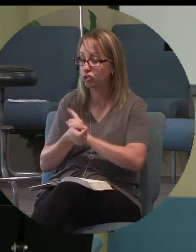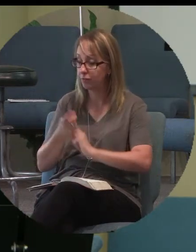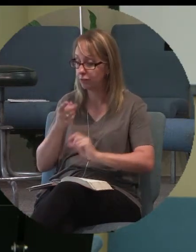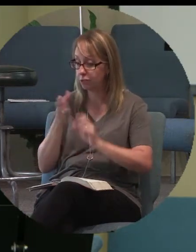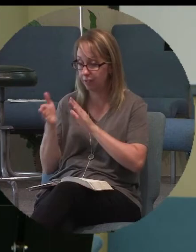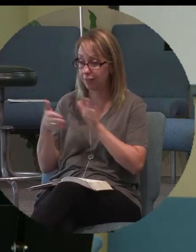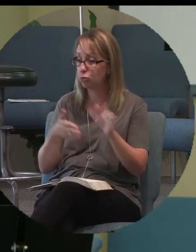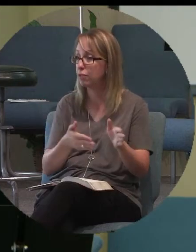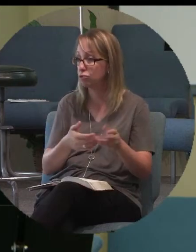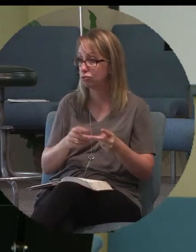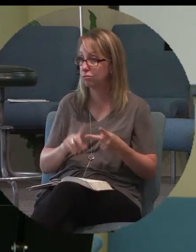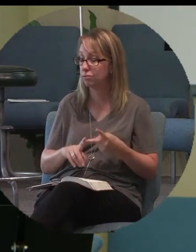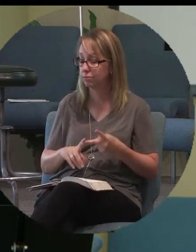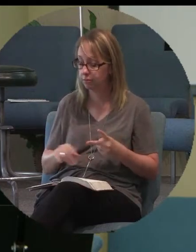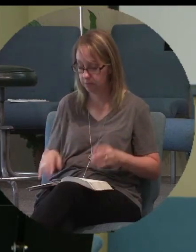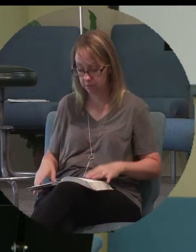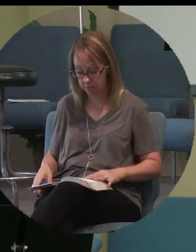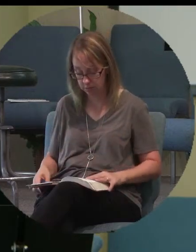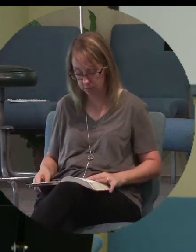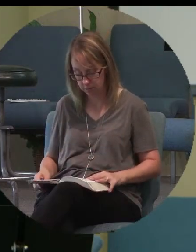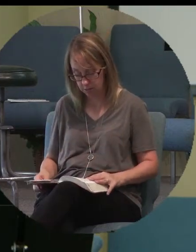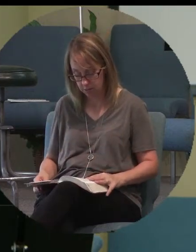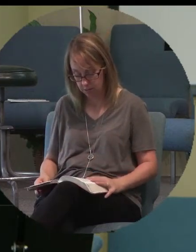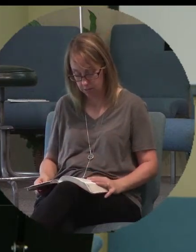Well, let's just back up just a couple other verses.